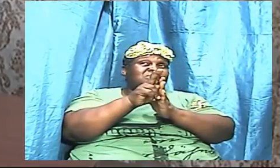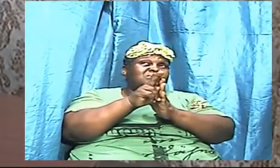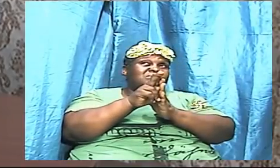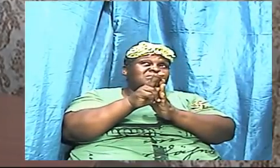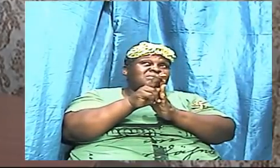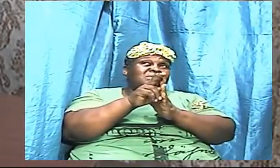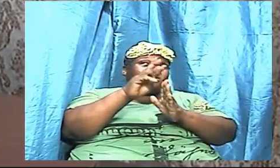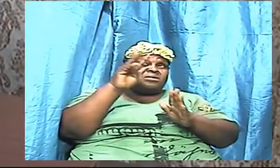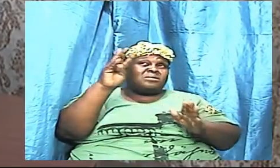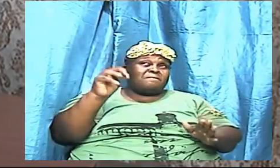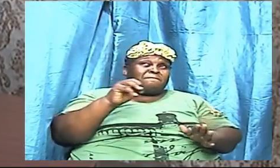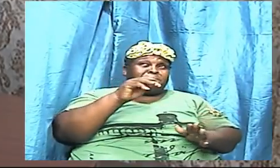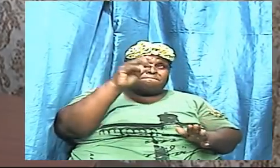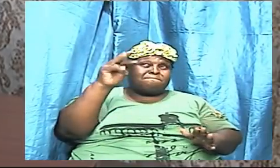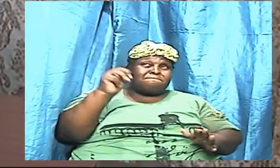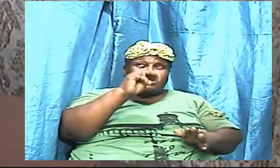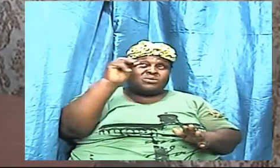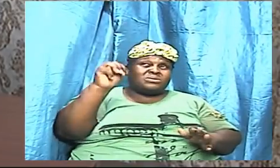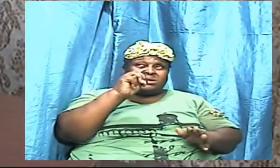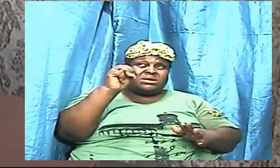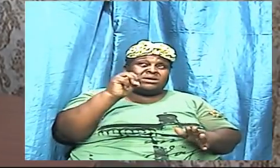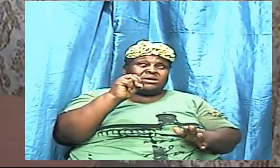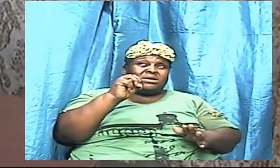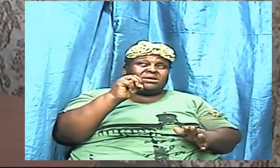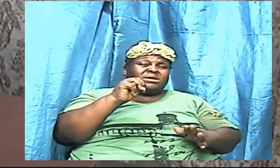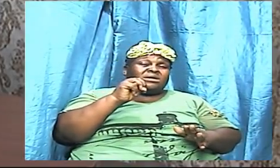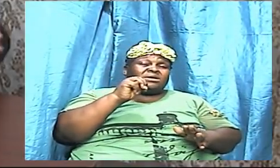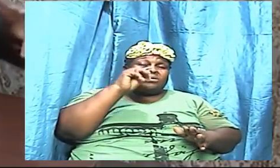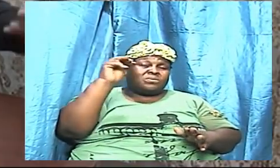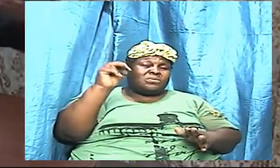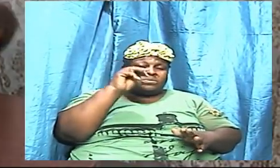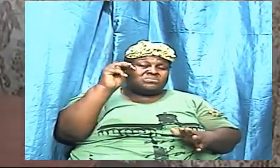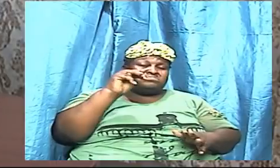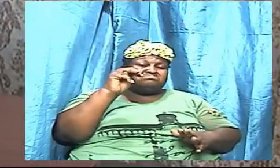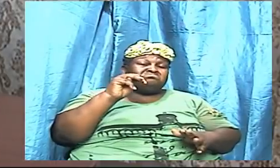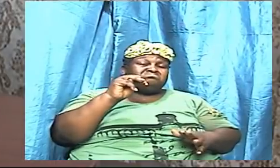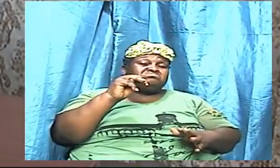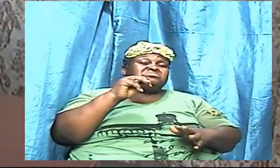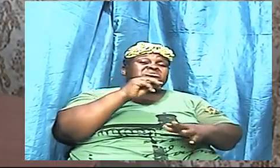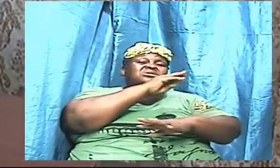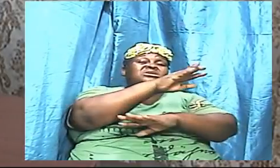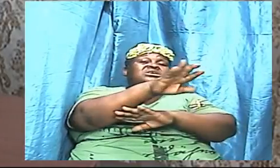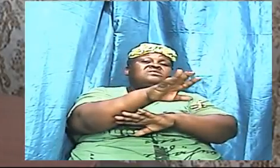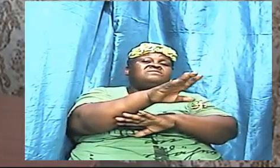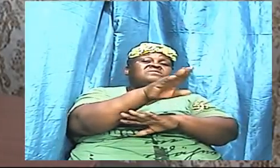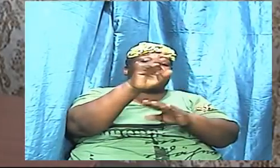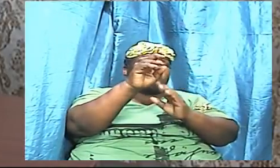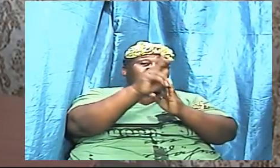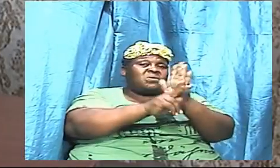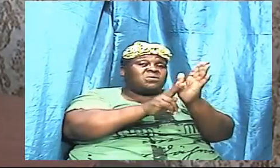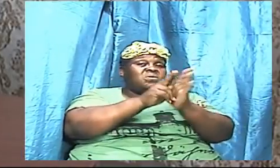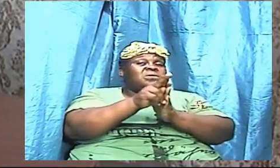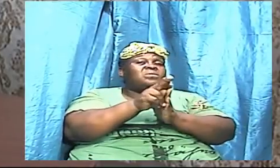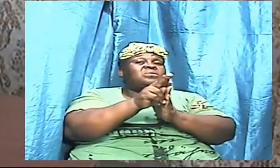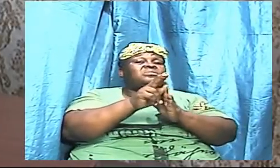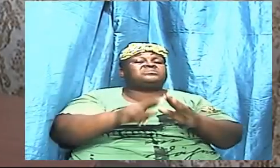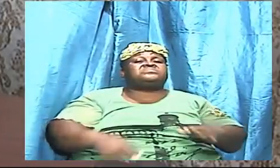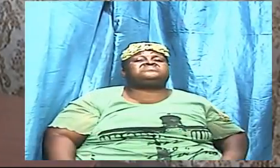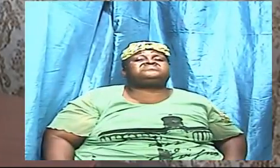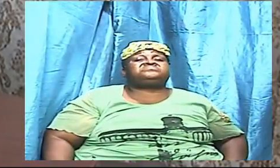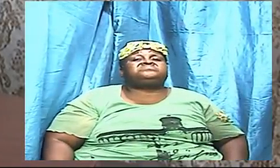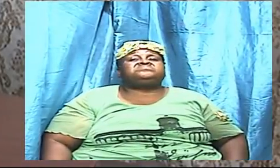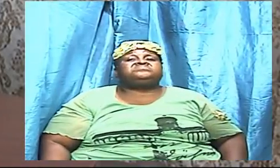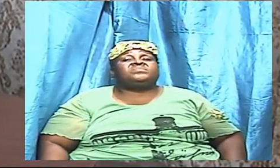Wednesday evening we will still be on Zoom the Wednesday night for everybody else to be a part of prayer meeting one hour